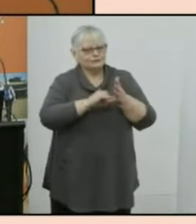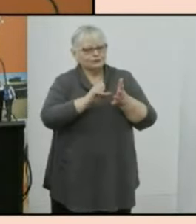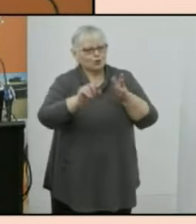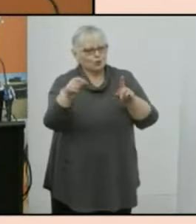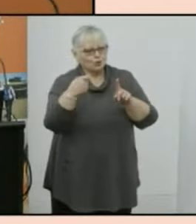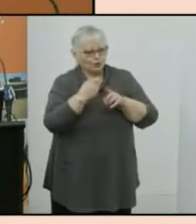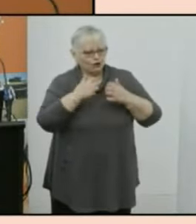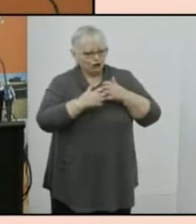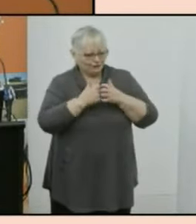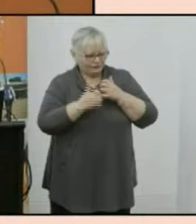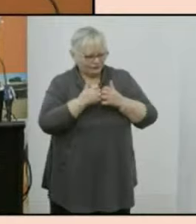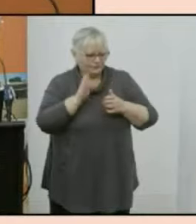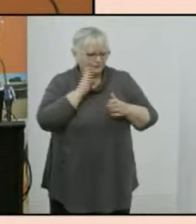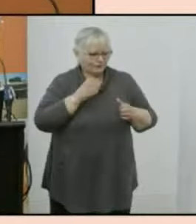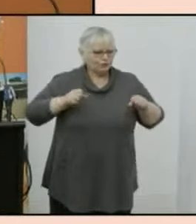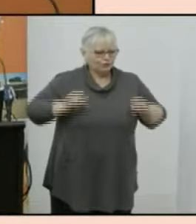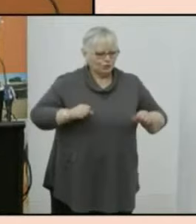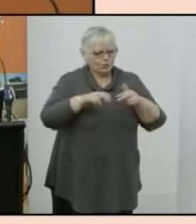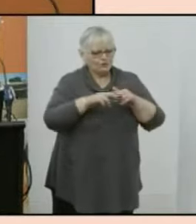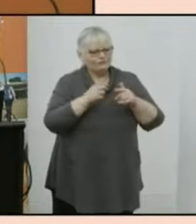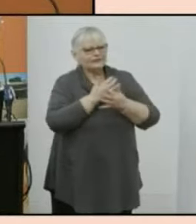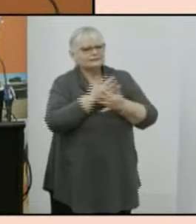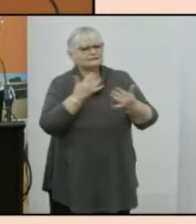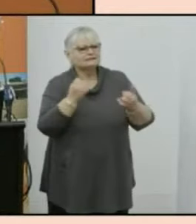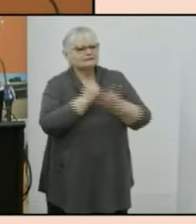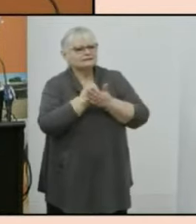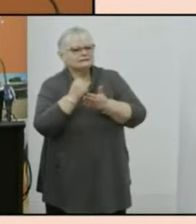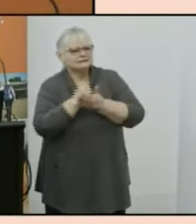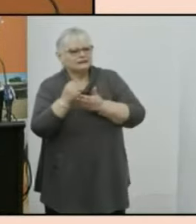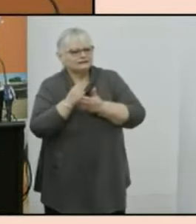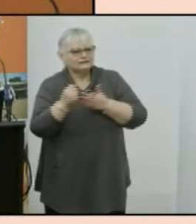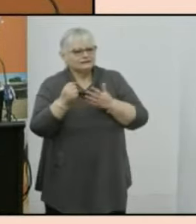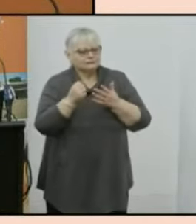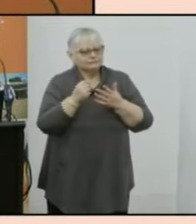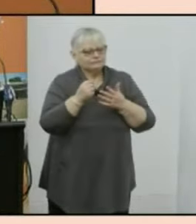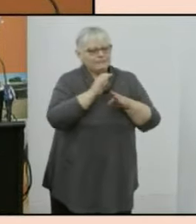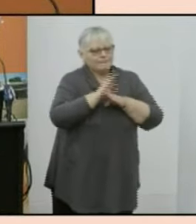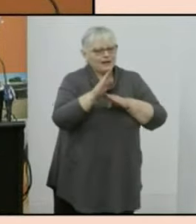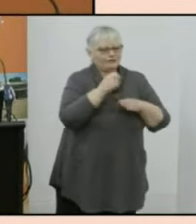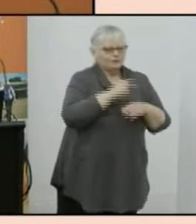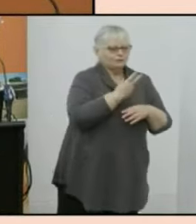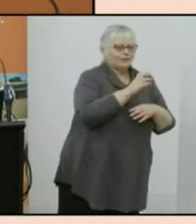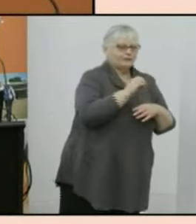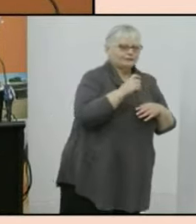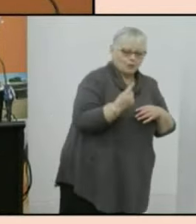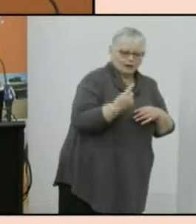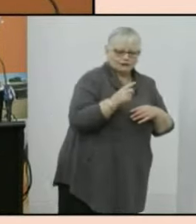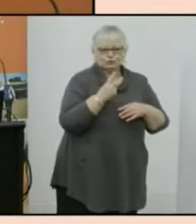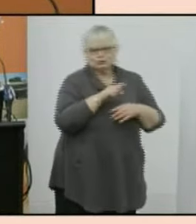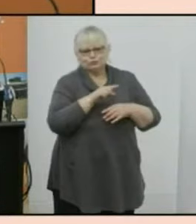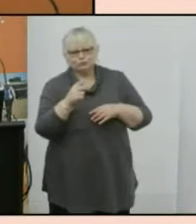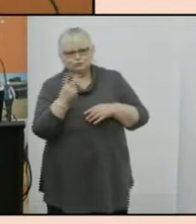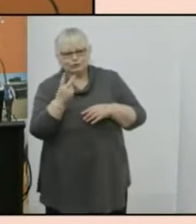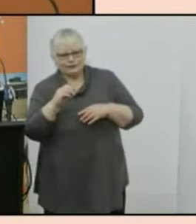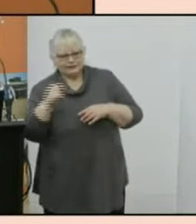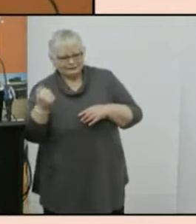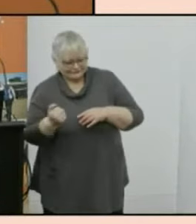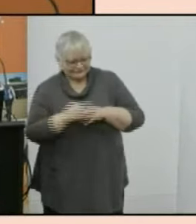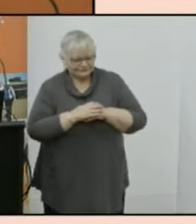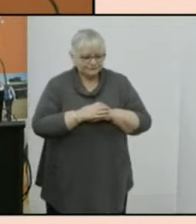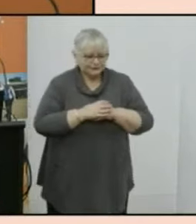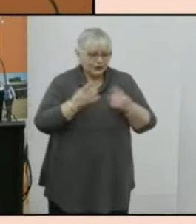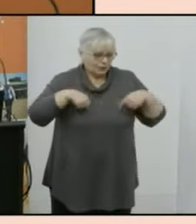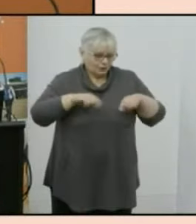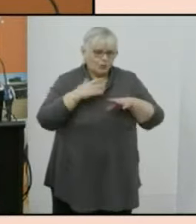chair of the australian statistics advisory council from 2001 to 2006. i want to assure you that the panel